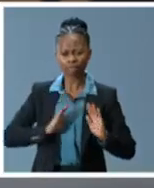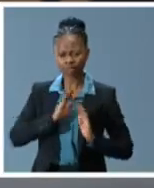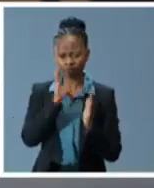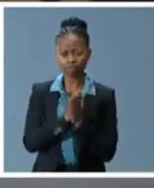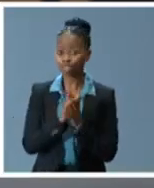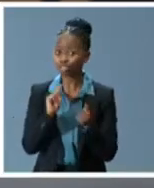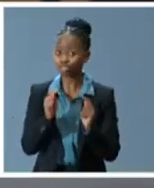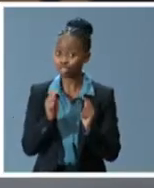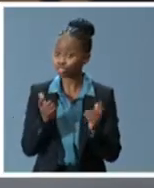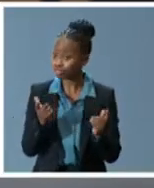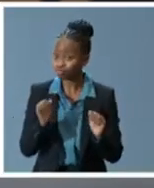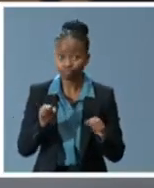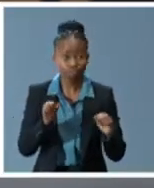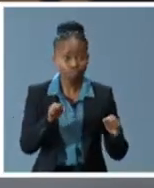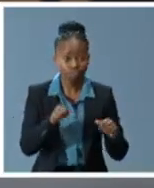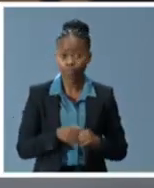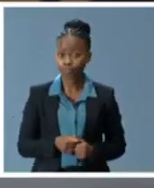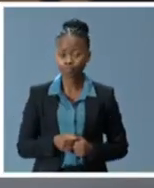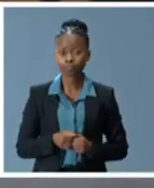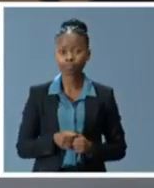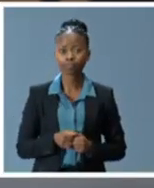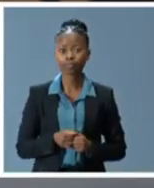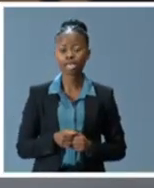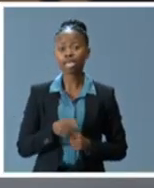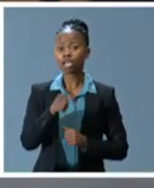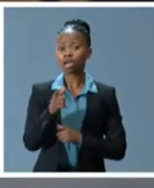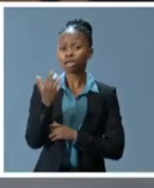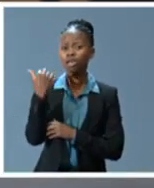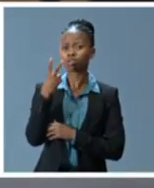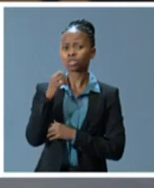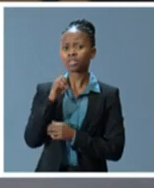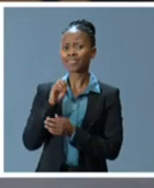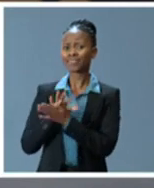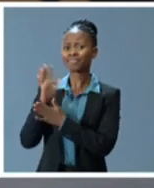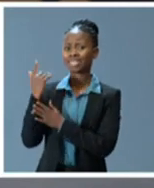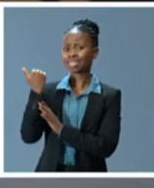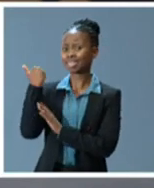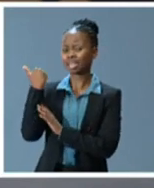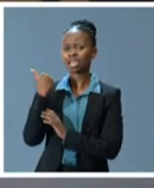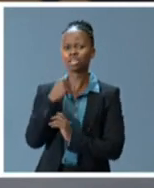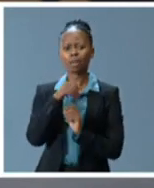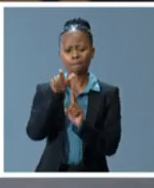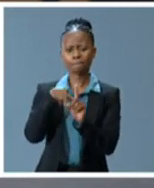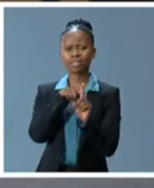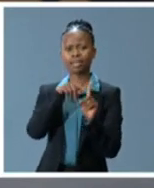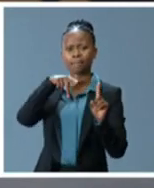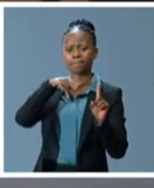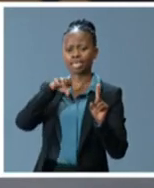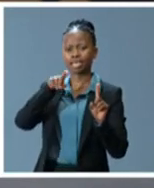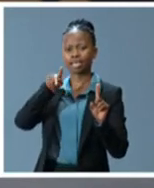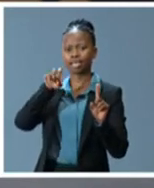Since our 13th annual lecture in 2015, when Professor Thomas Piketty showed